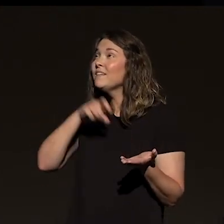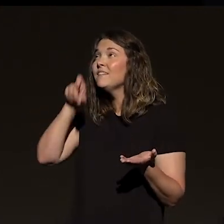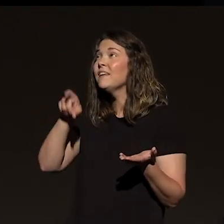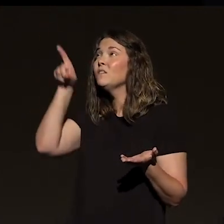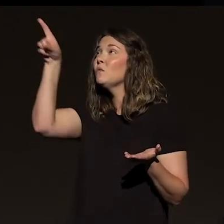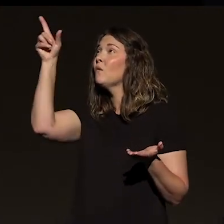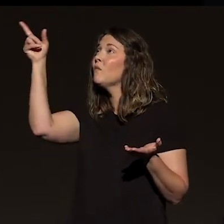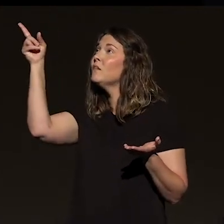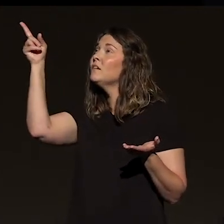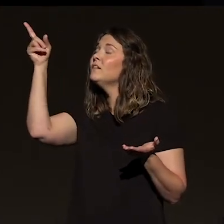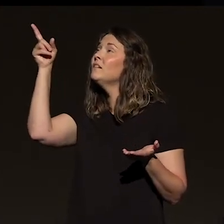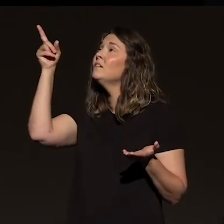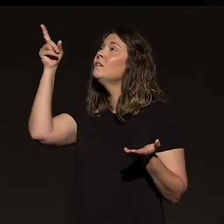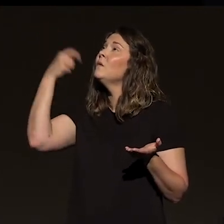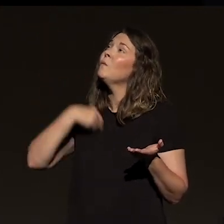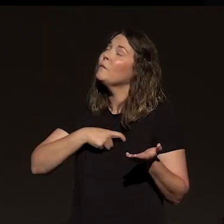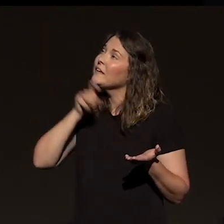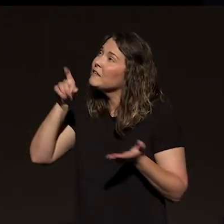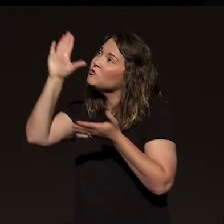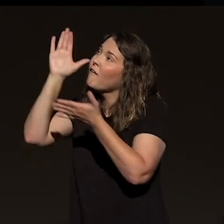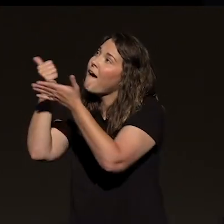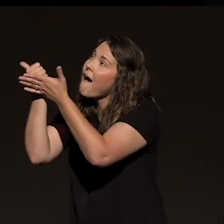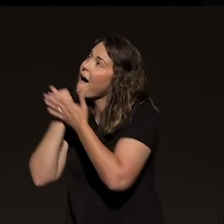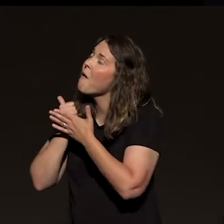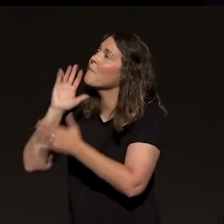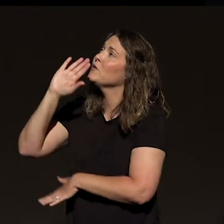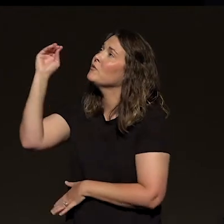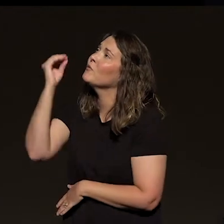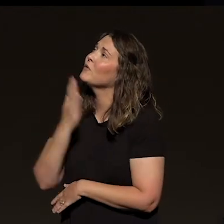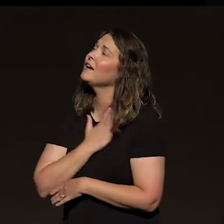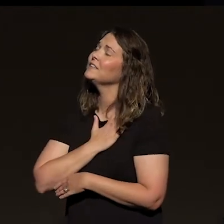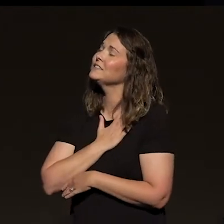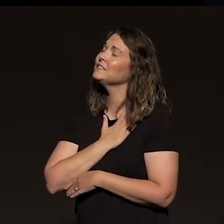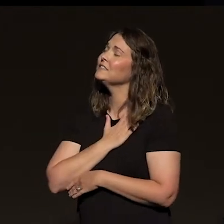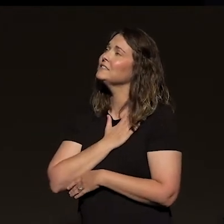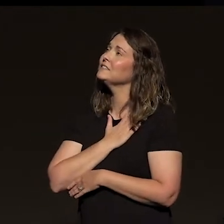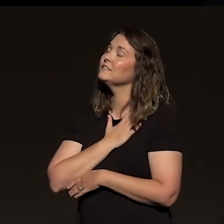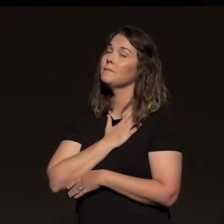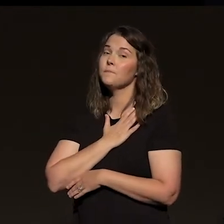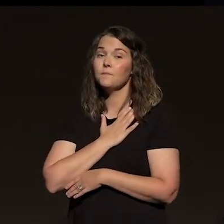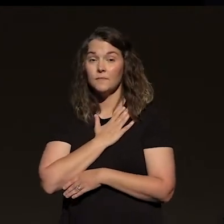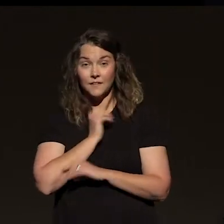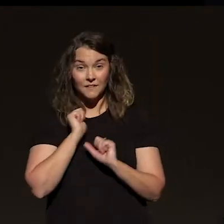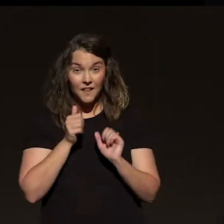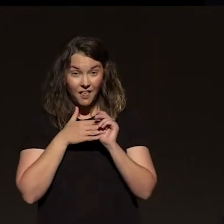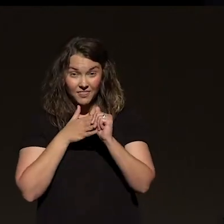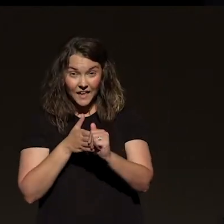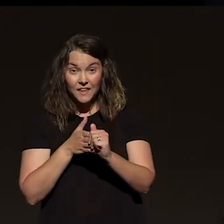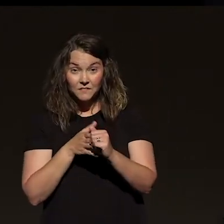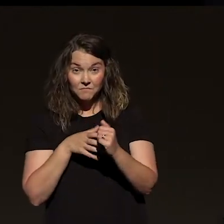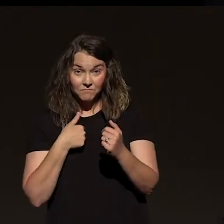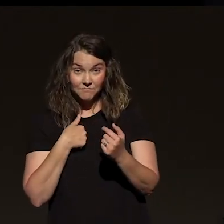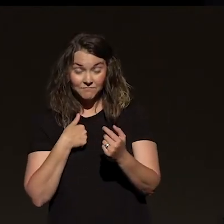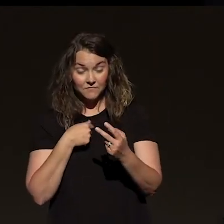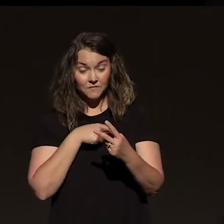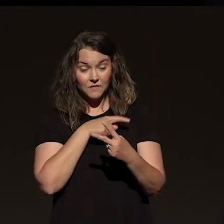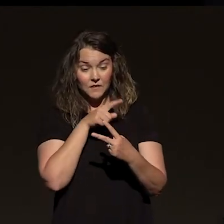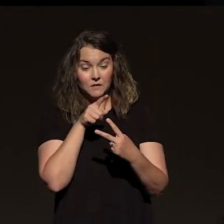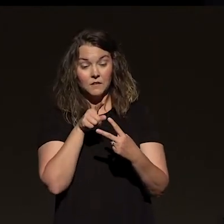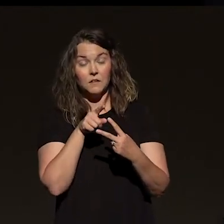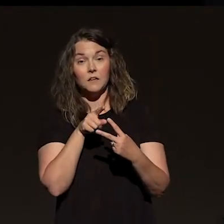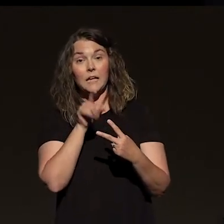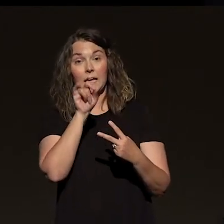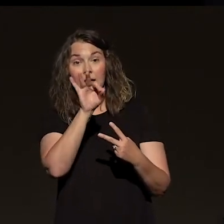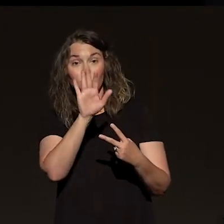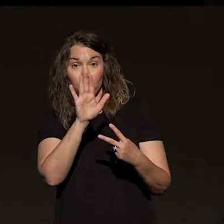We need your help. We need your grace. And God, we're offering to you some things. Could I lead you to pray this way? Would you, if your foundation